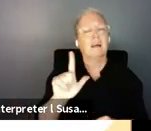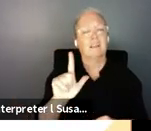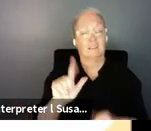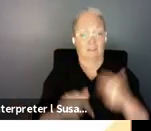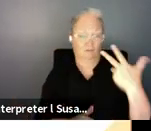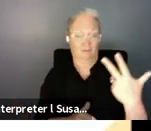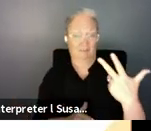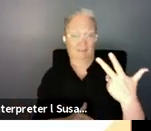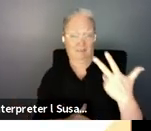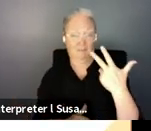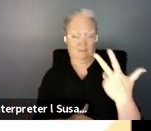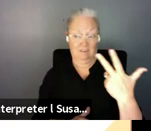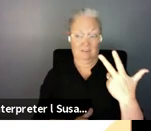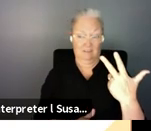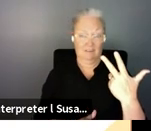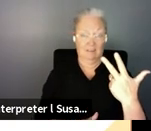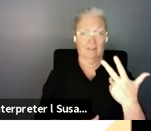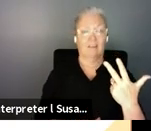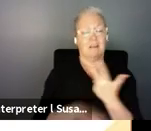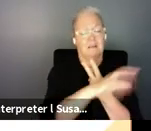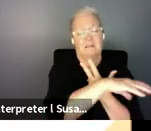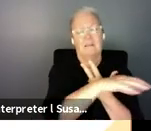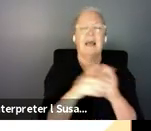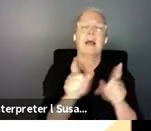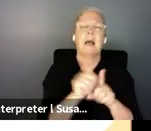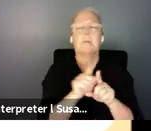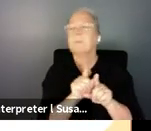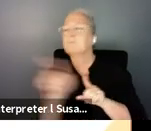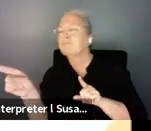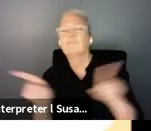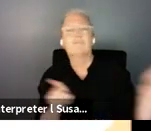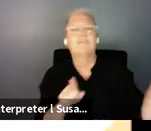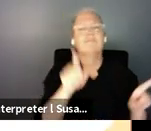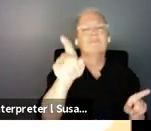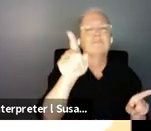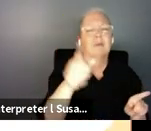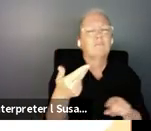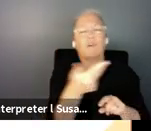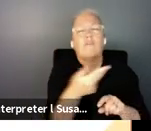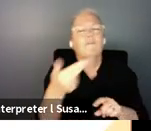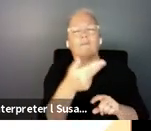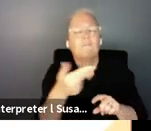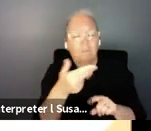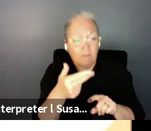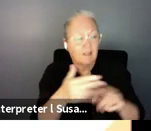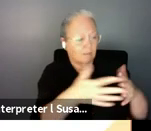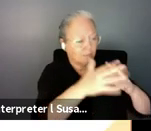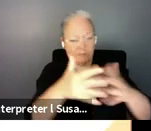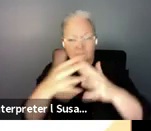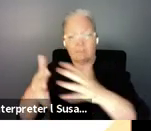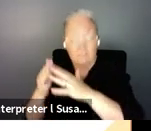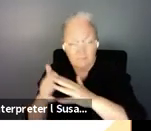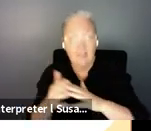il um centers in three provinces and start to provide the il services